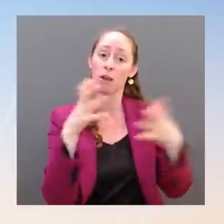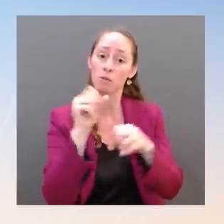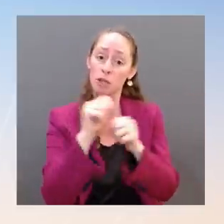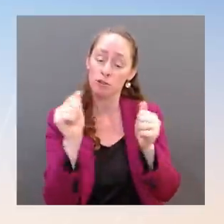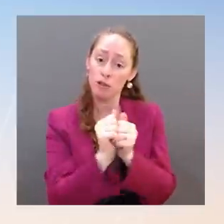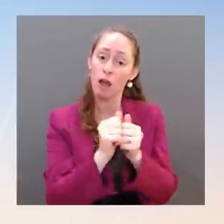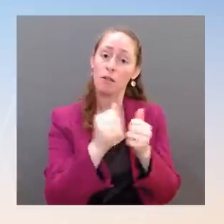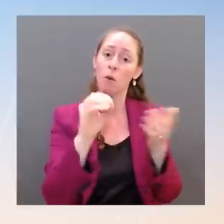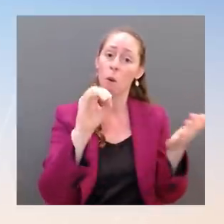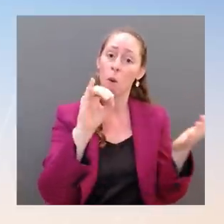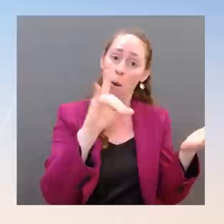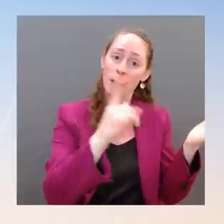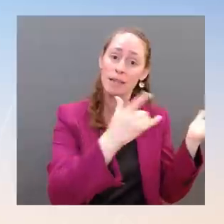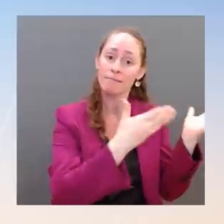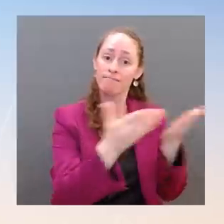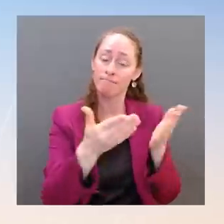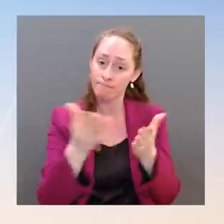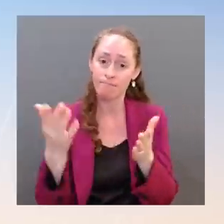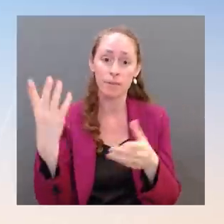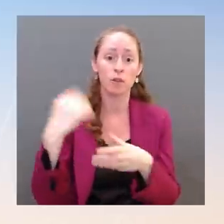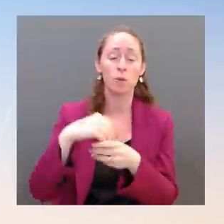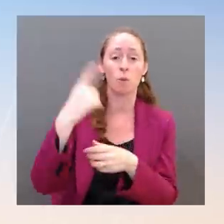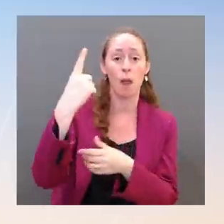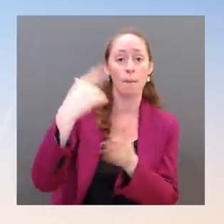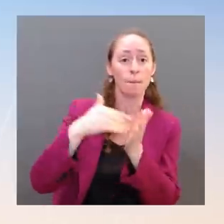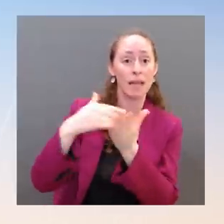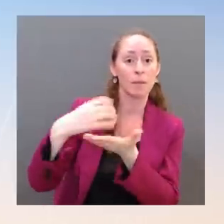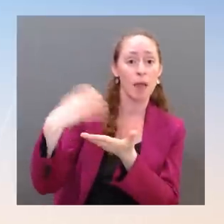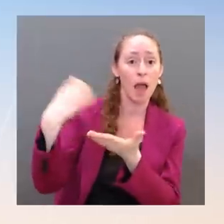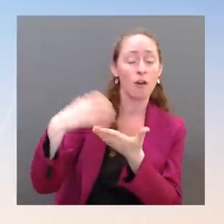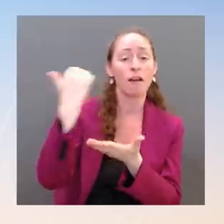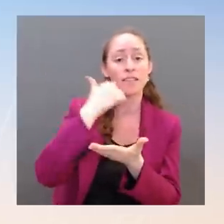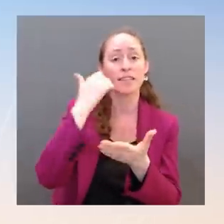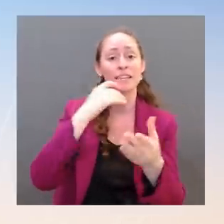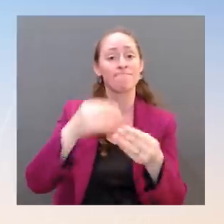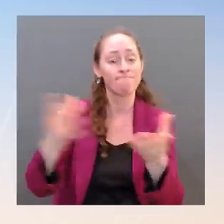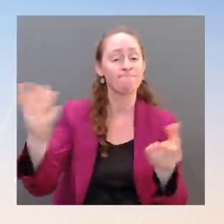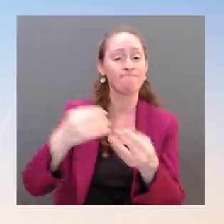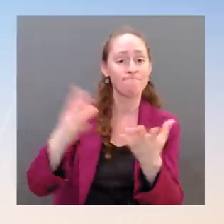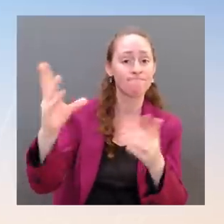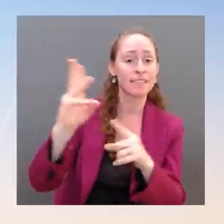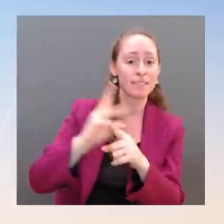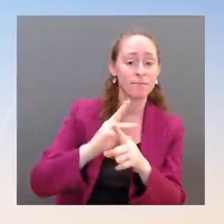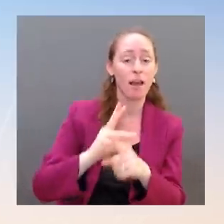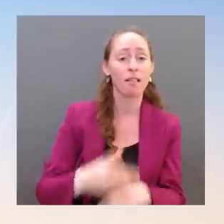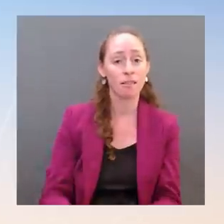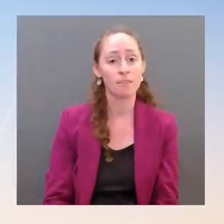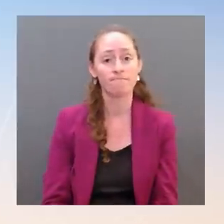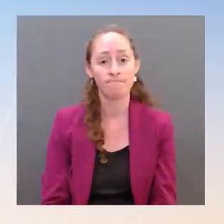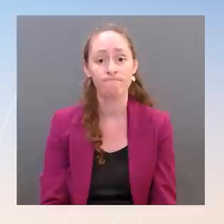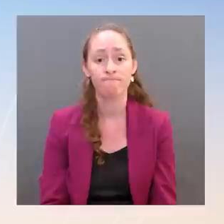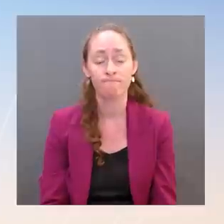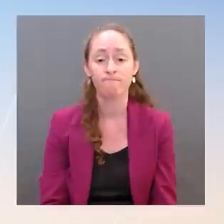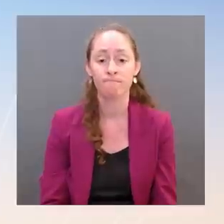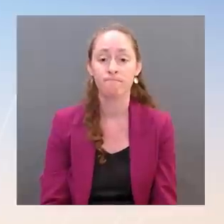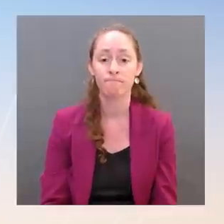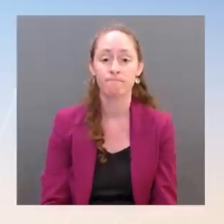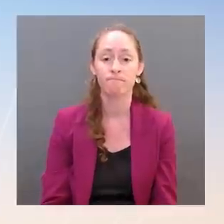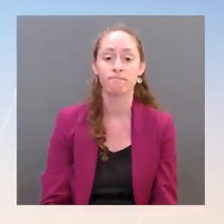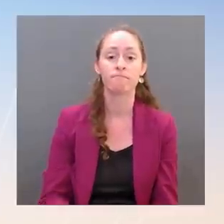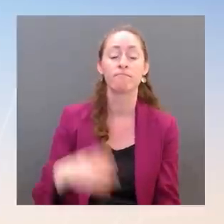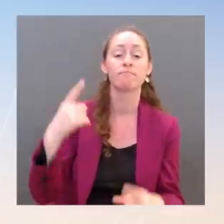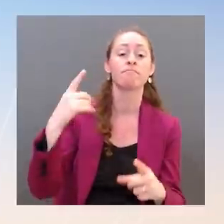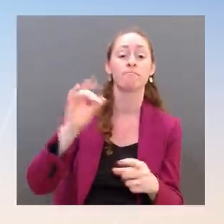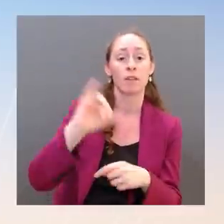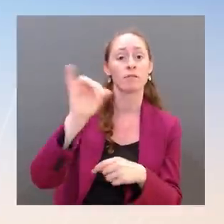of oil per day for the next six months, in addition to the 60 million barrels of oil from other countries' reserve.